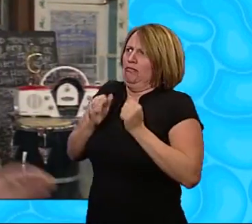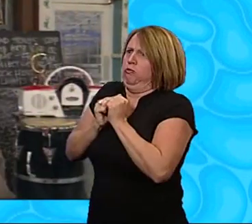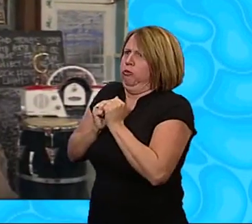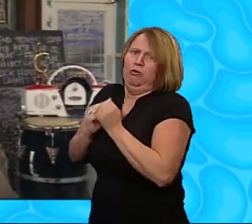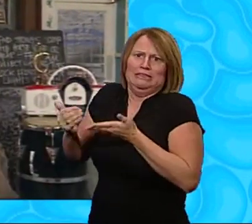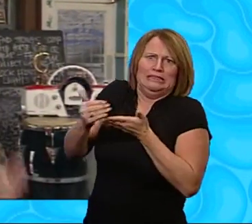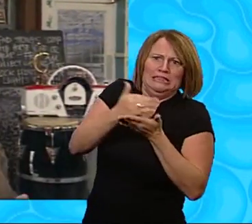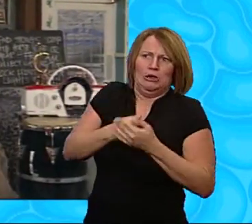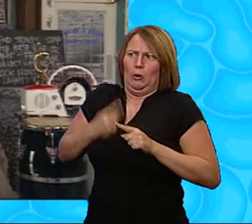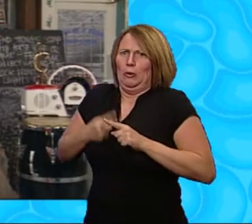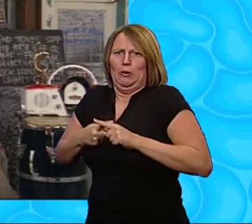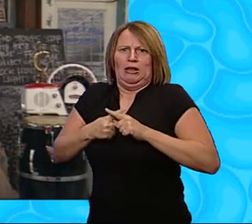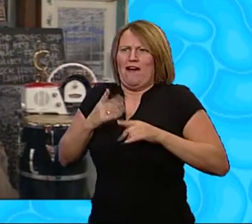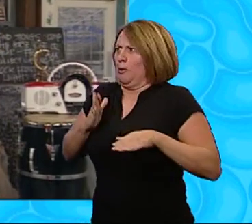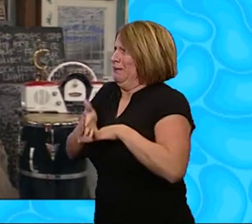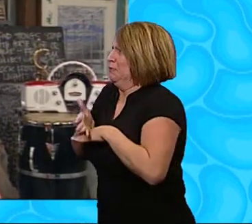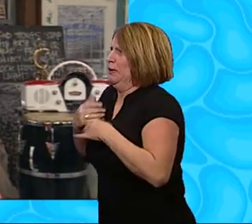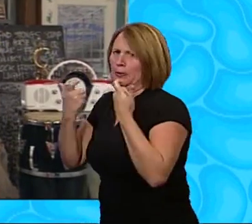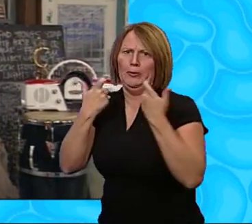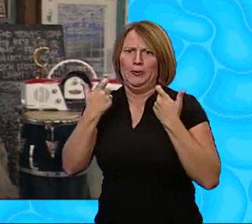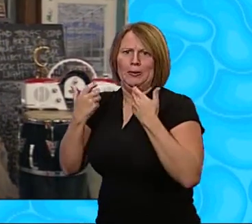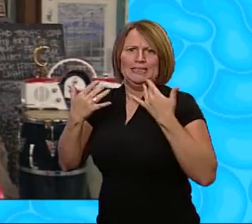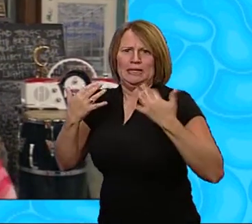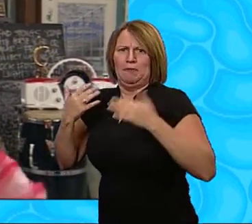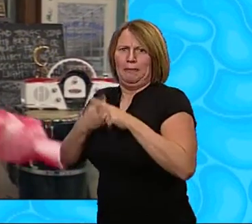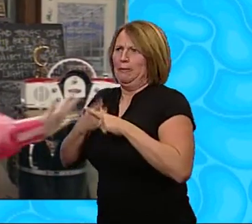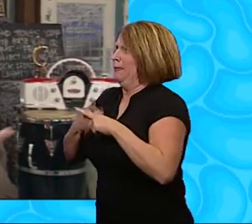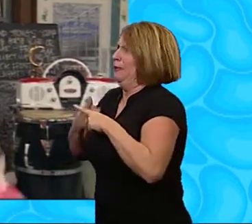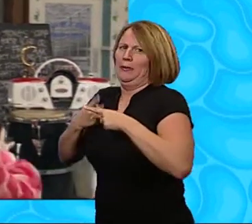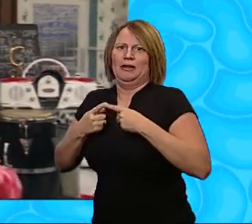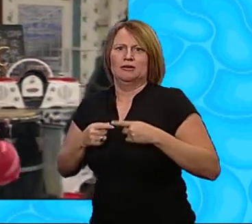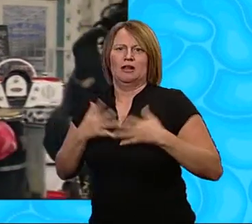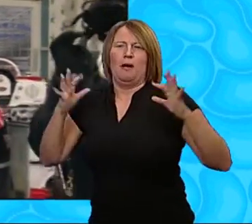I'll put on some busy bee music to make us feel like busy bees